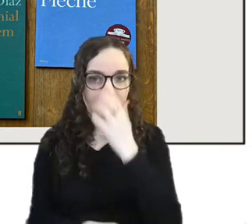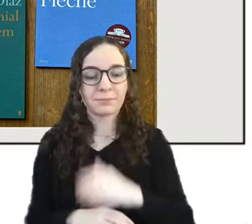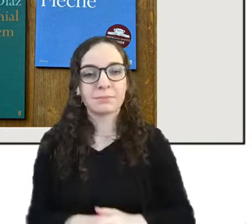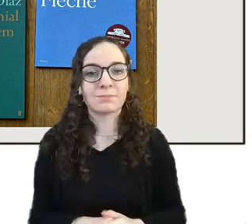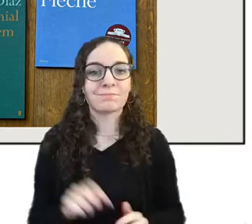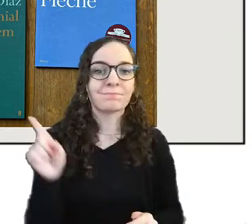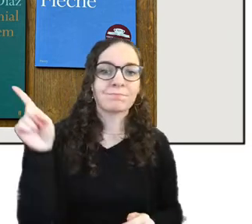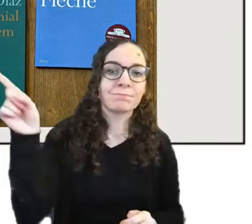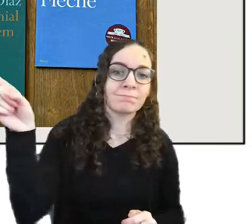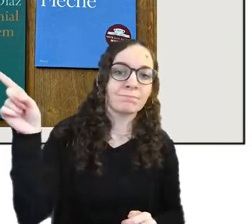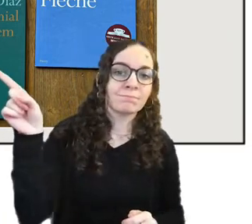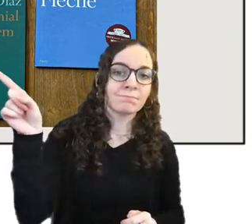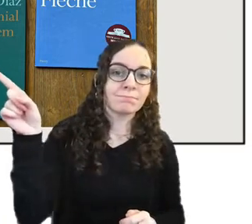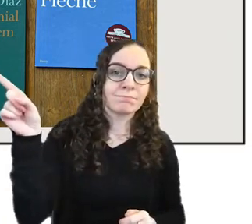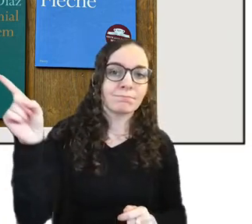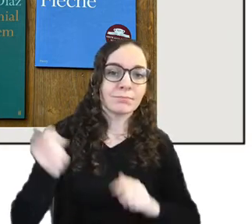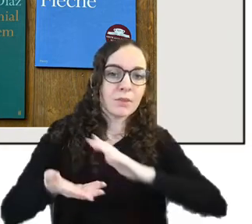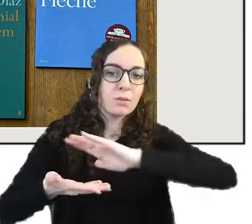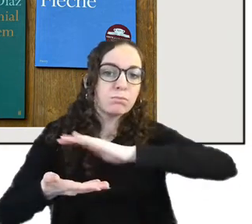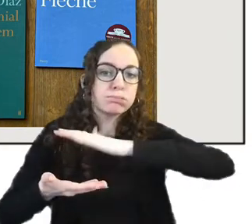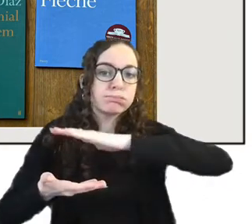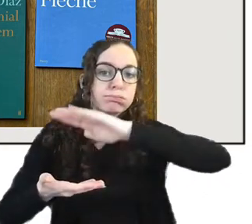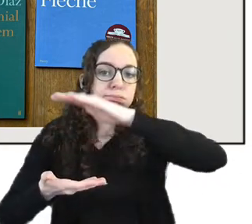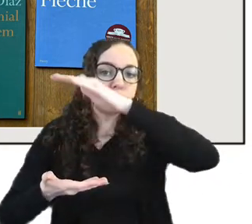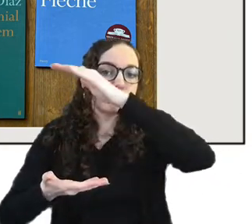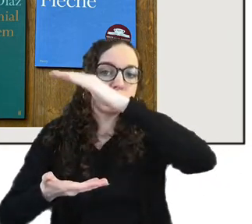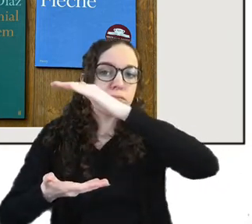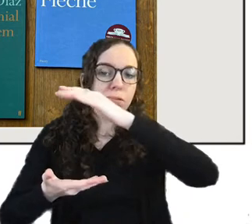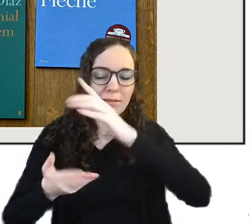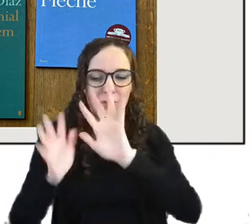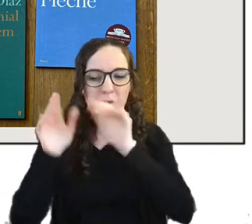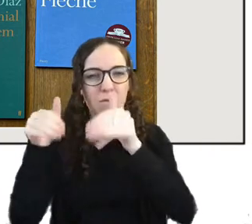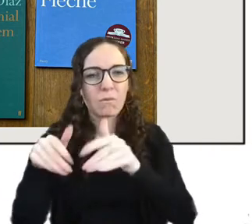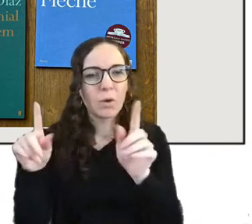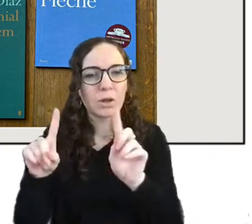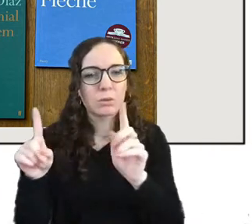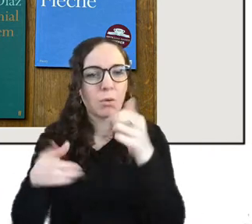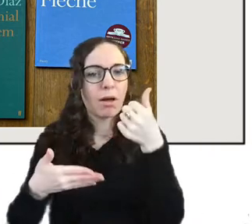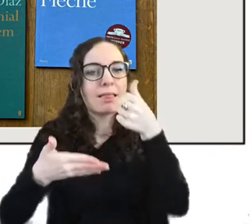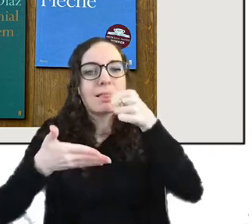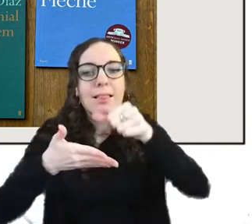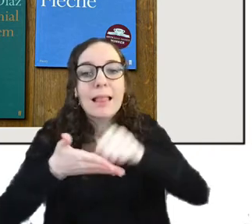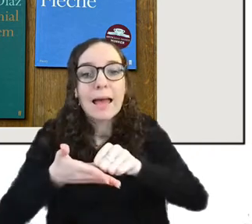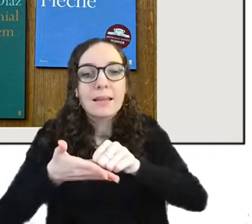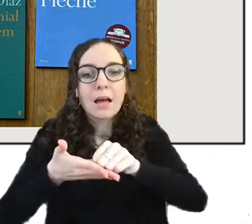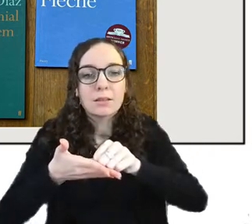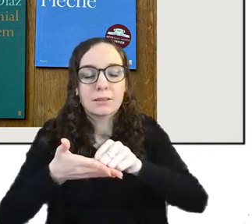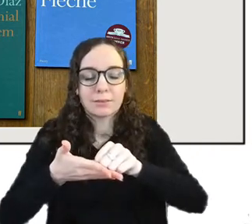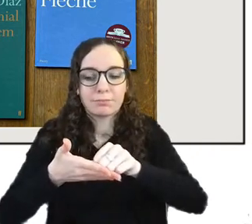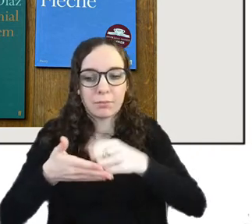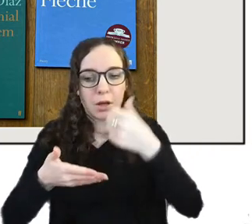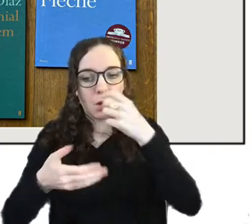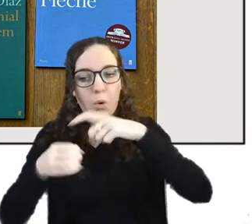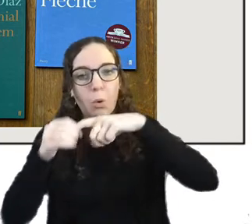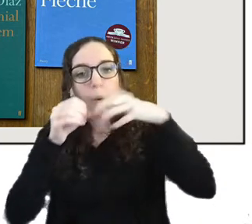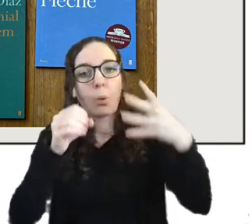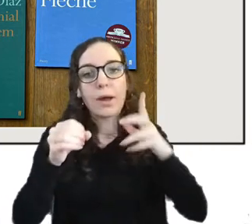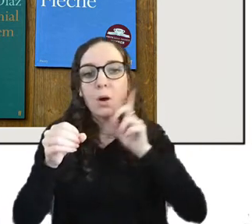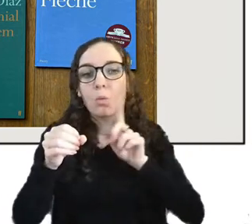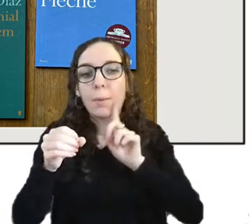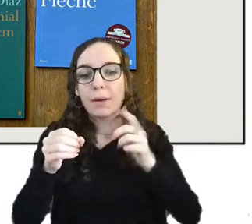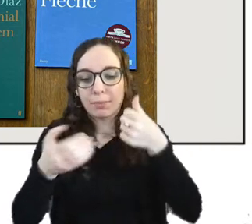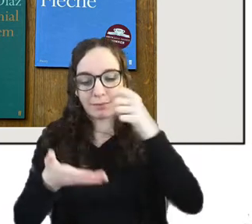there's a pile of books mostly about letters or archival material between queer women including